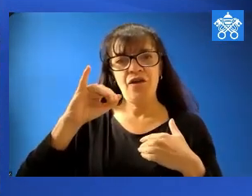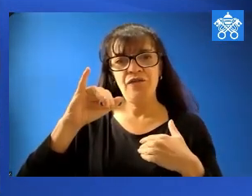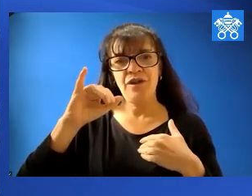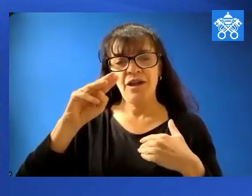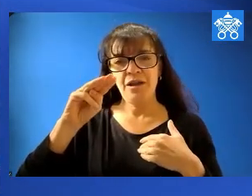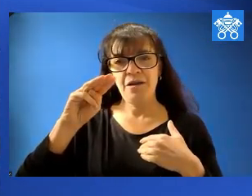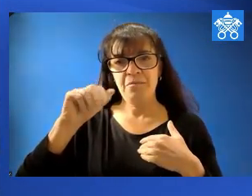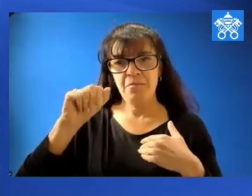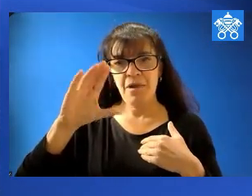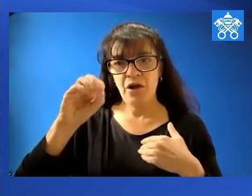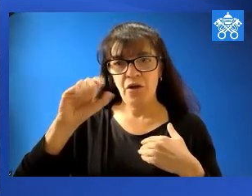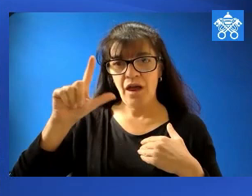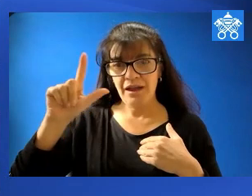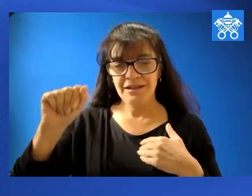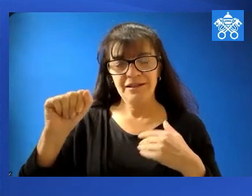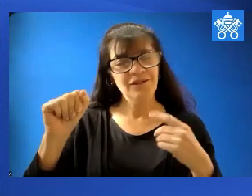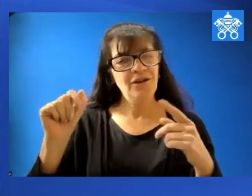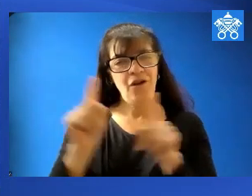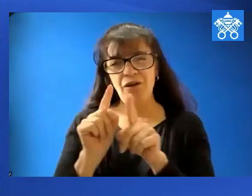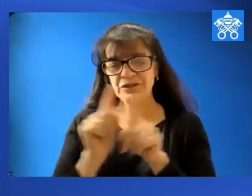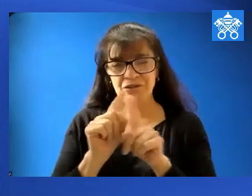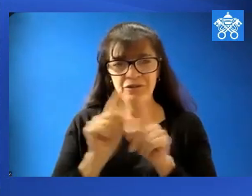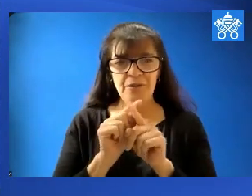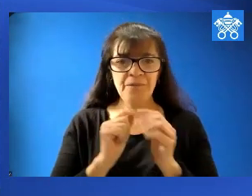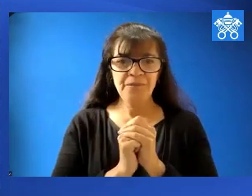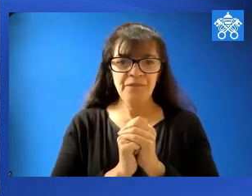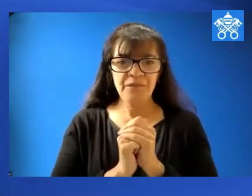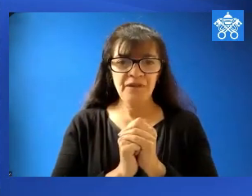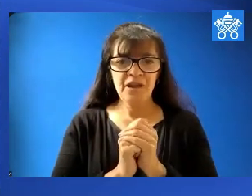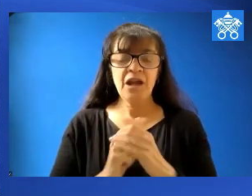and the young kids of the Immaculata from Italy.